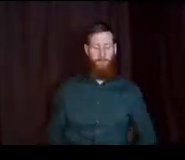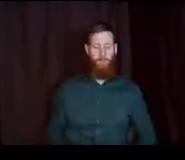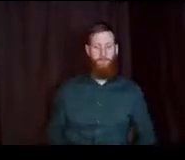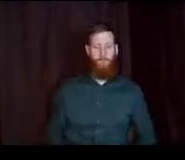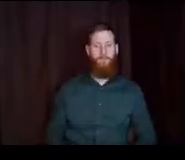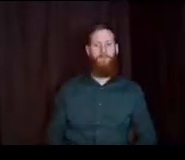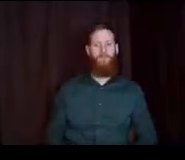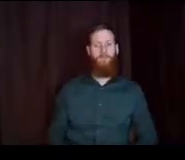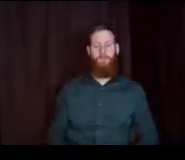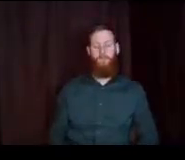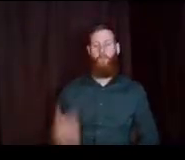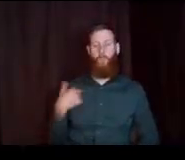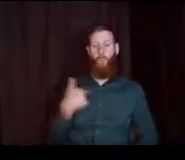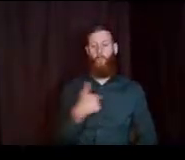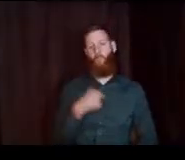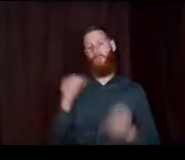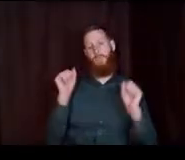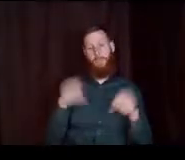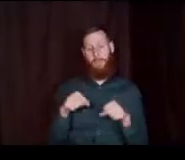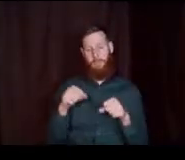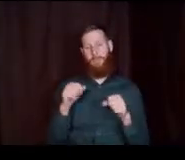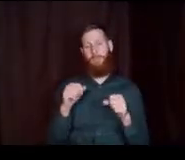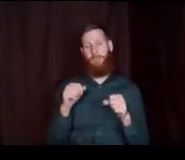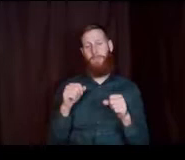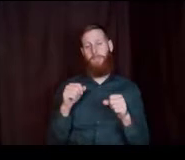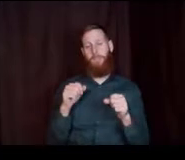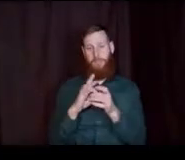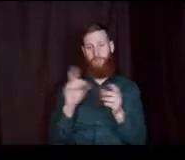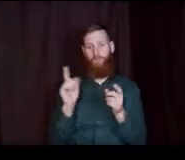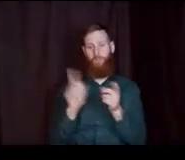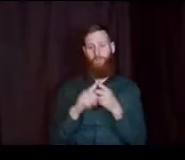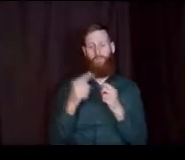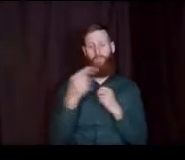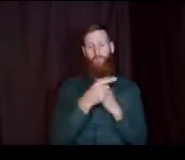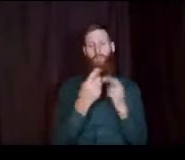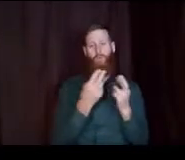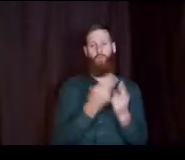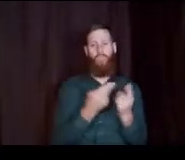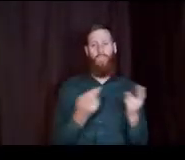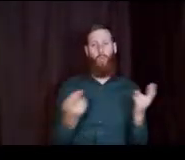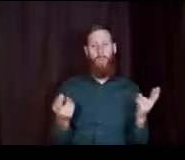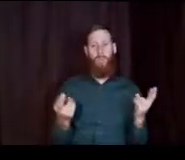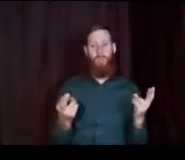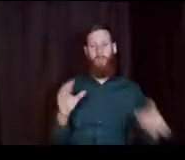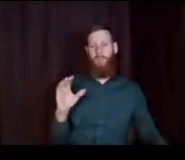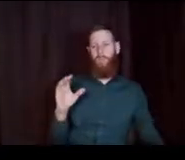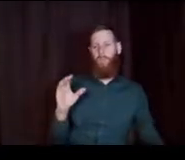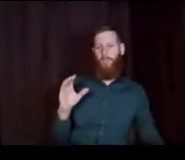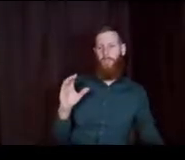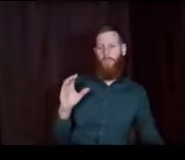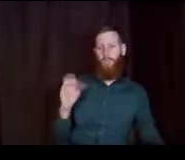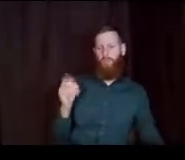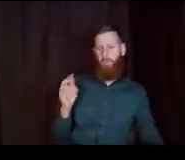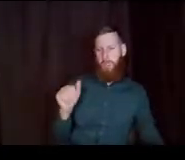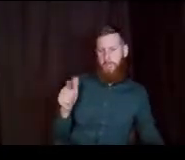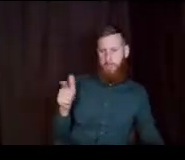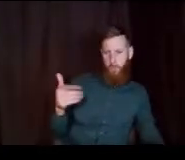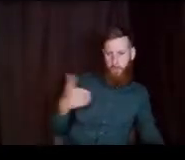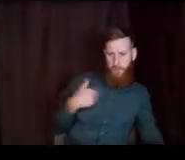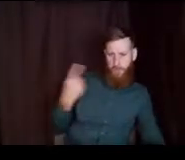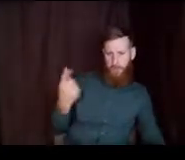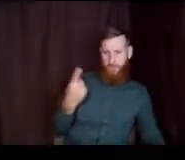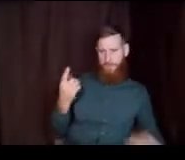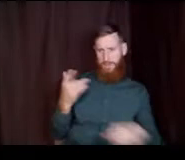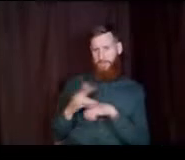We can work on getting you connected to resources. Christina, I don't know if that's something you have available at the